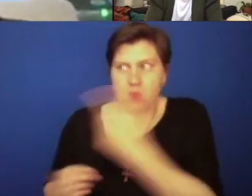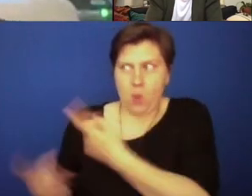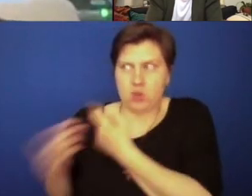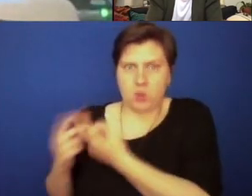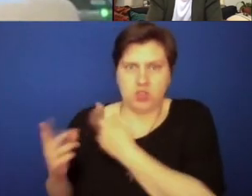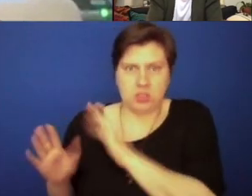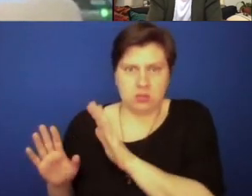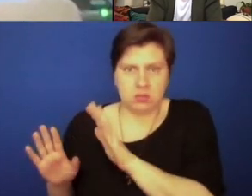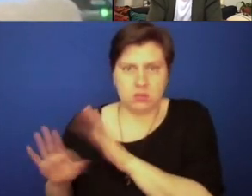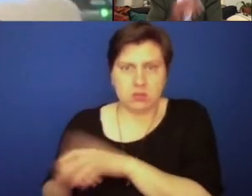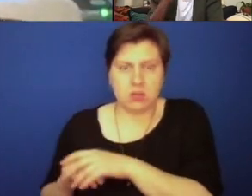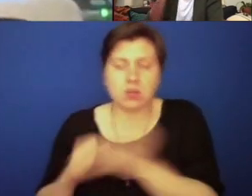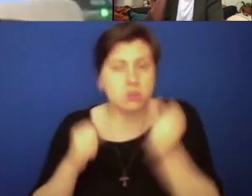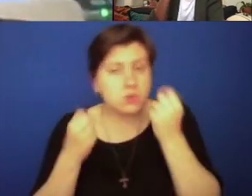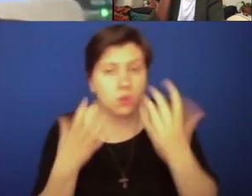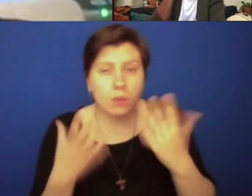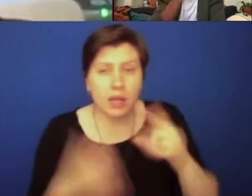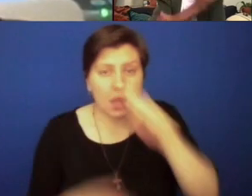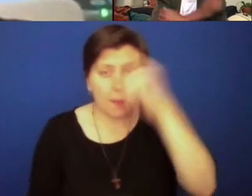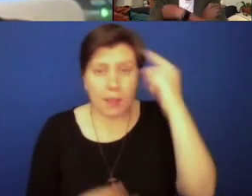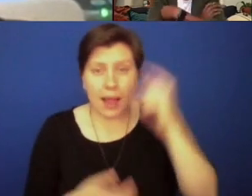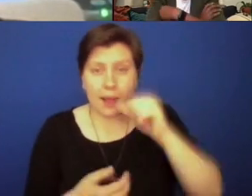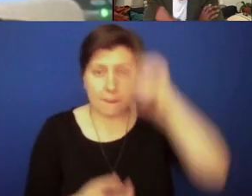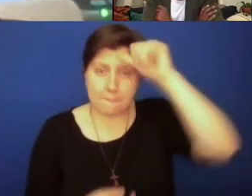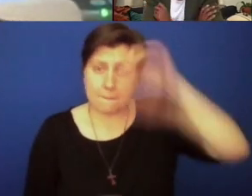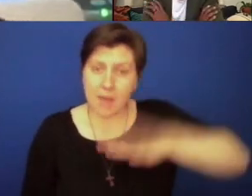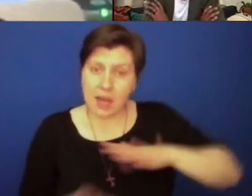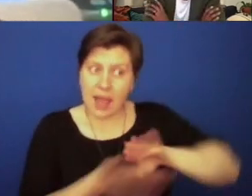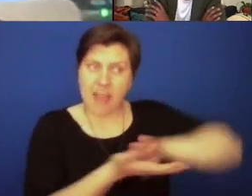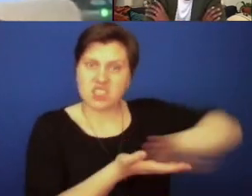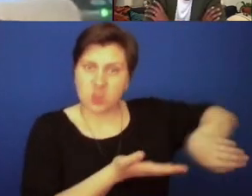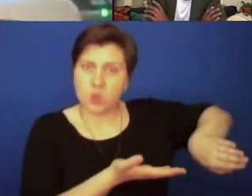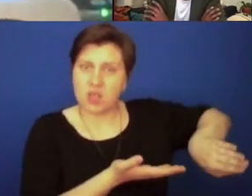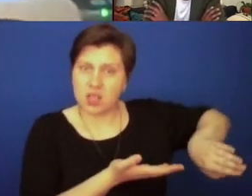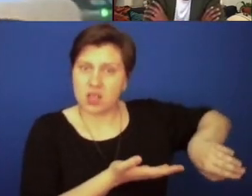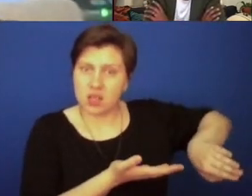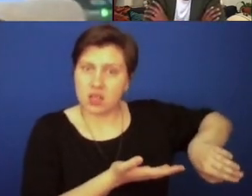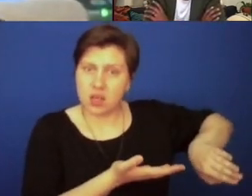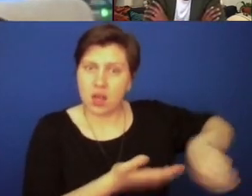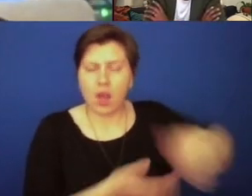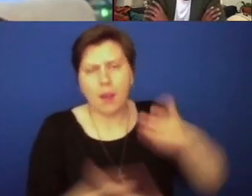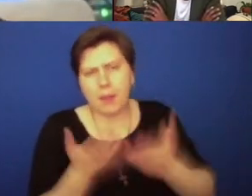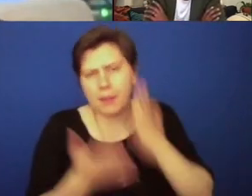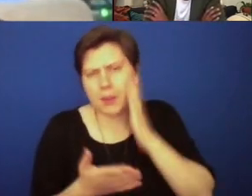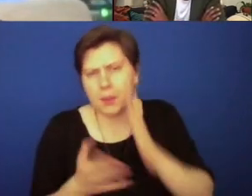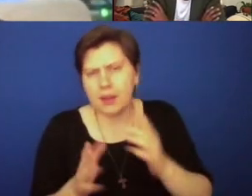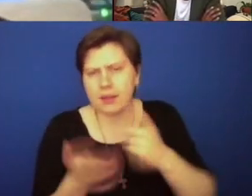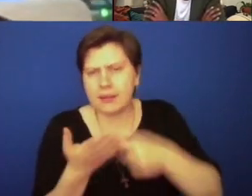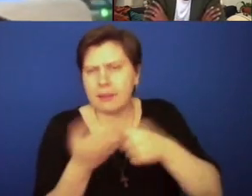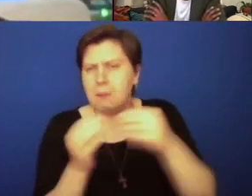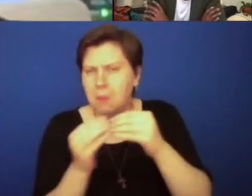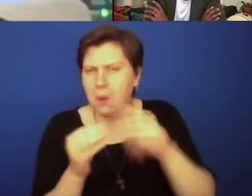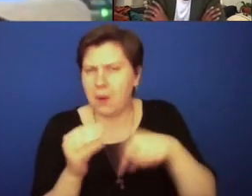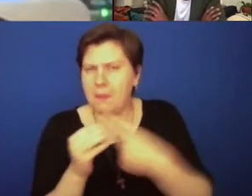men, black men were excluded. You know, we probably talk about Father Augustus Tolton later on, but were excluded, were